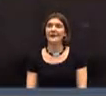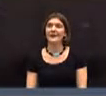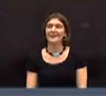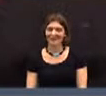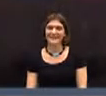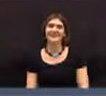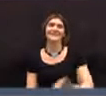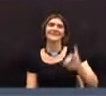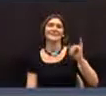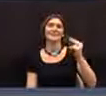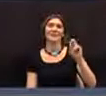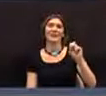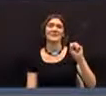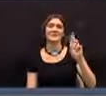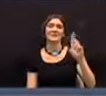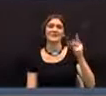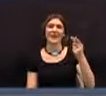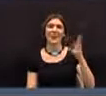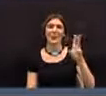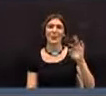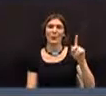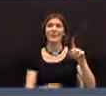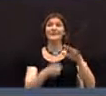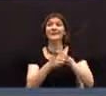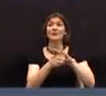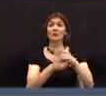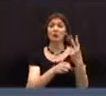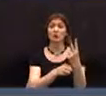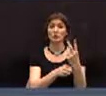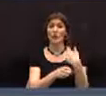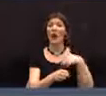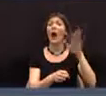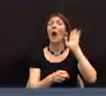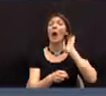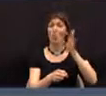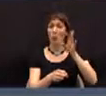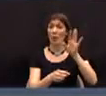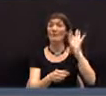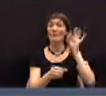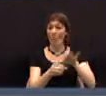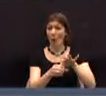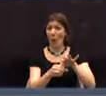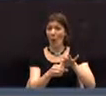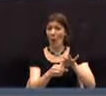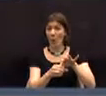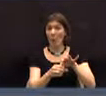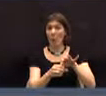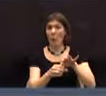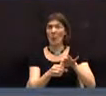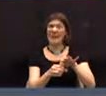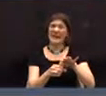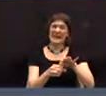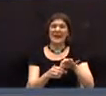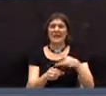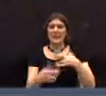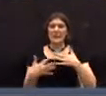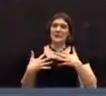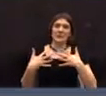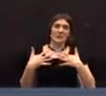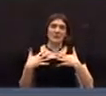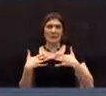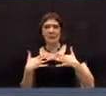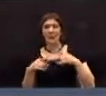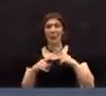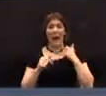Jane Southworth, District 2. I'm going to vote, although it's a difficult vote, but I talked to